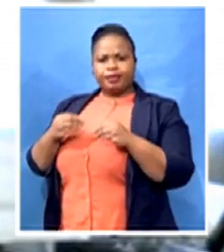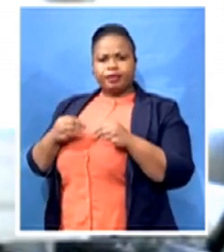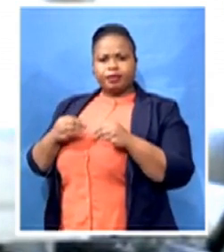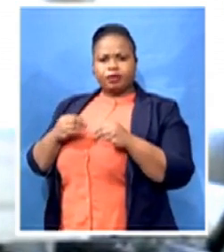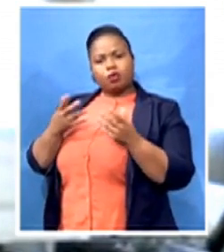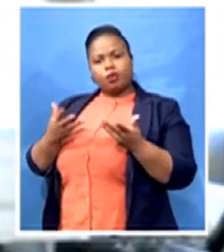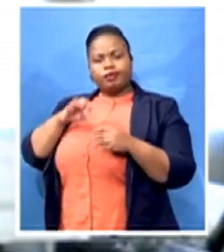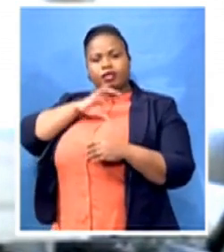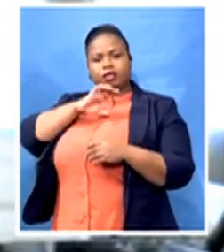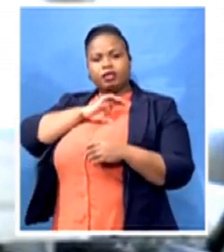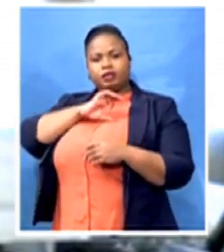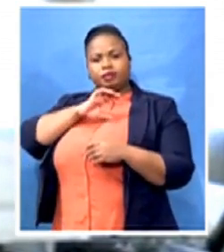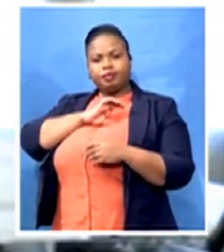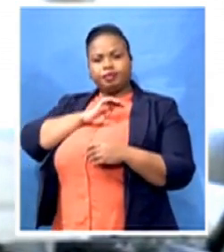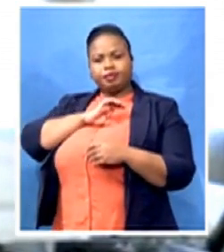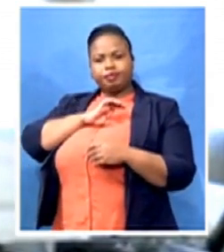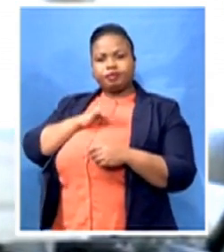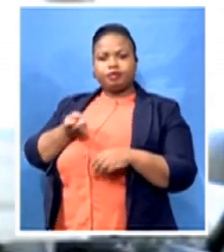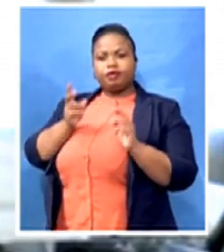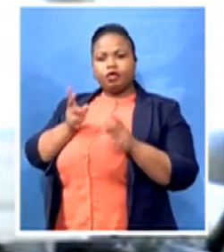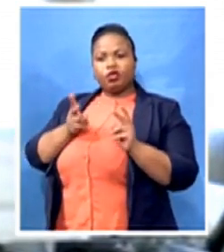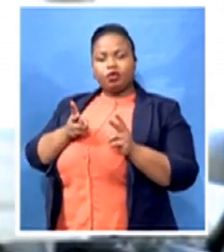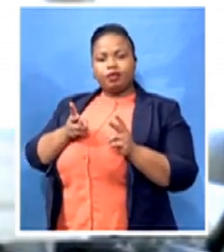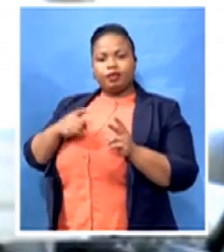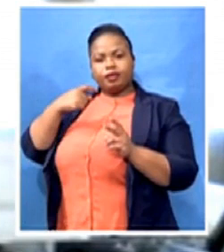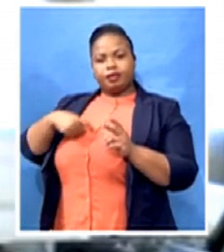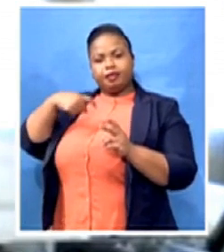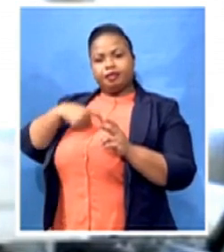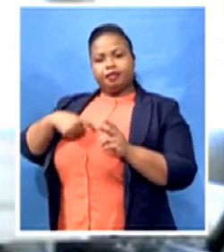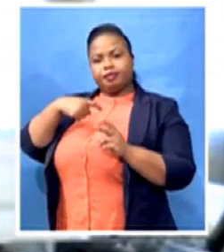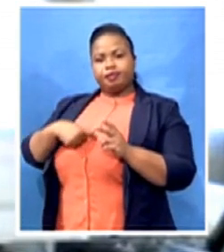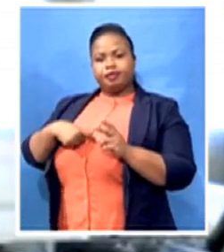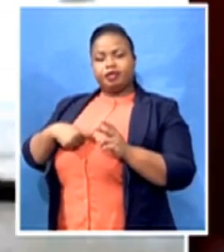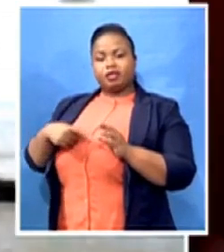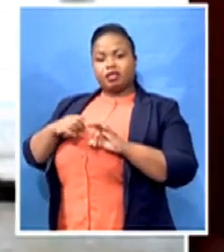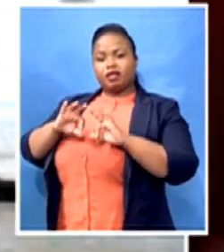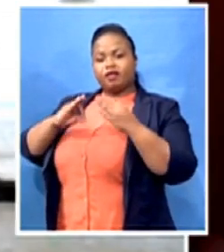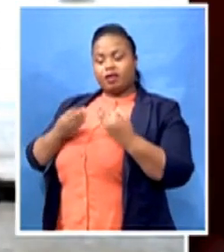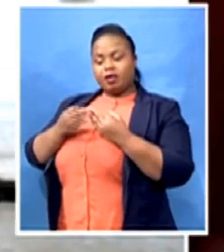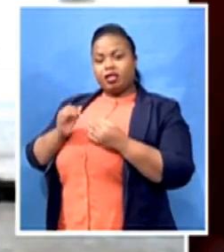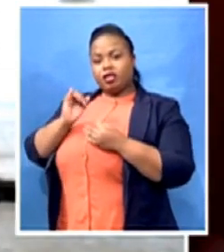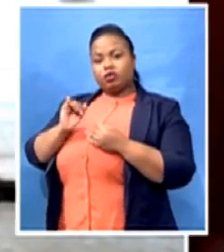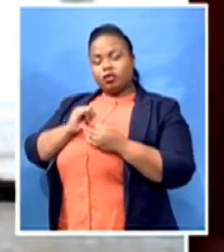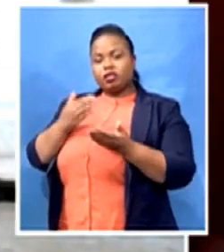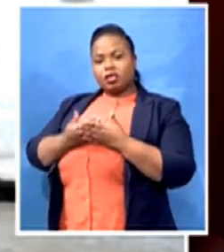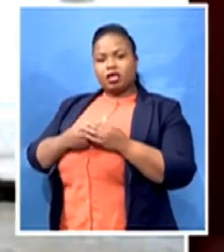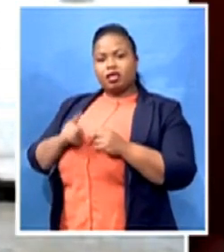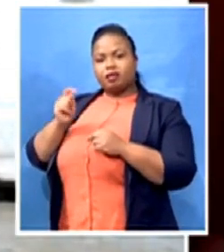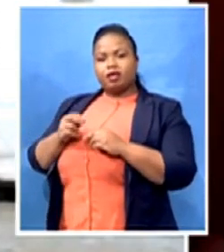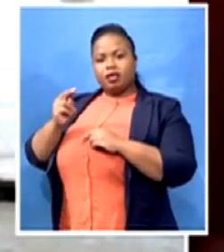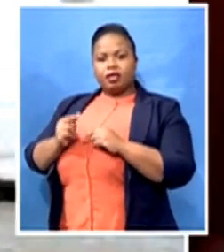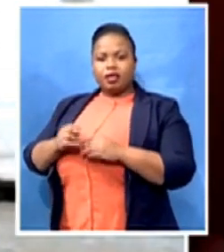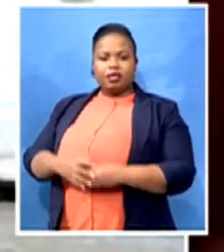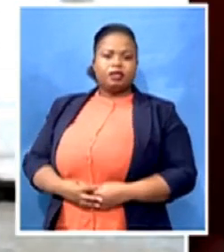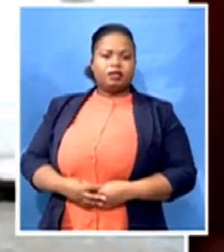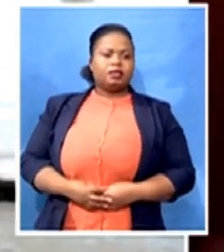normal personal insured family is able to reduce those premiums. So are consumer liabilities waived